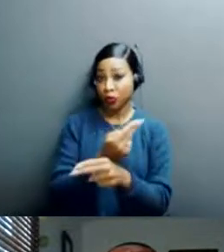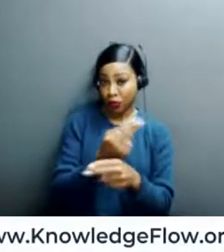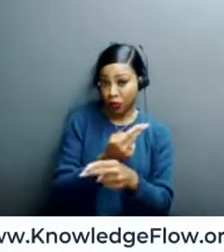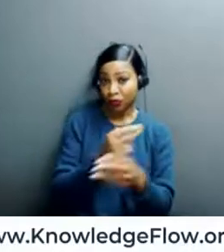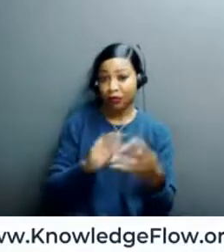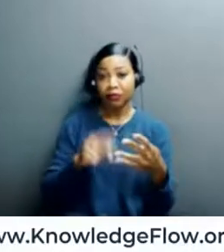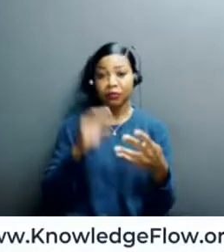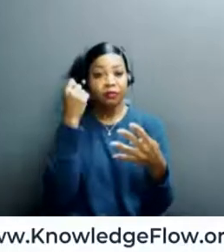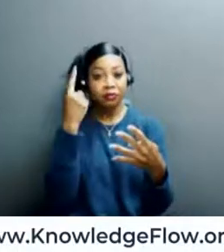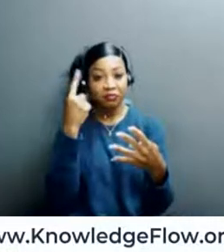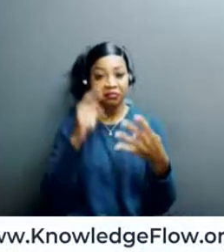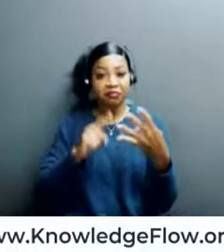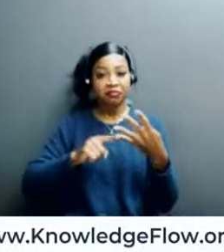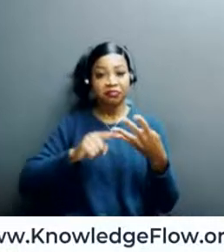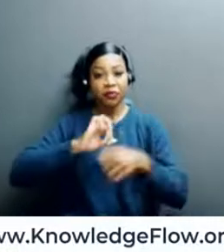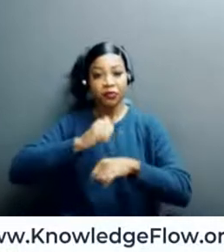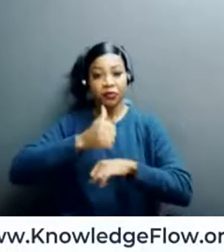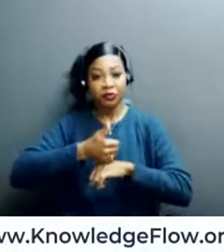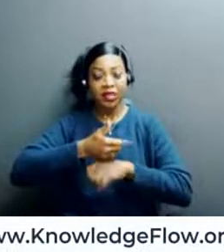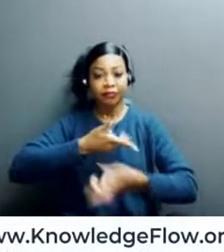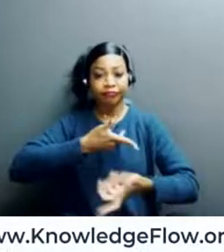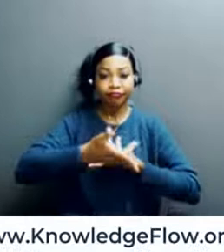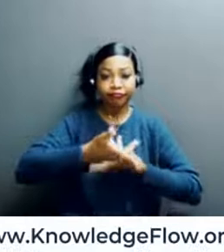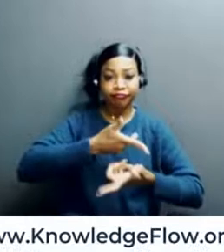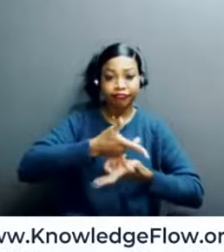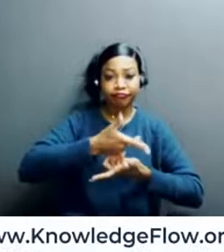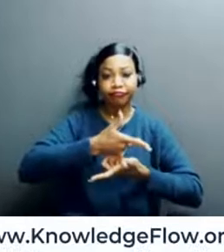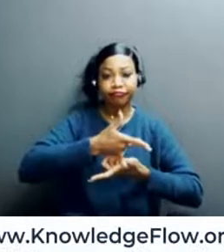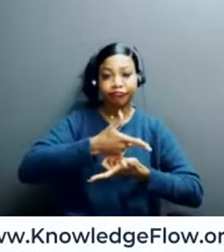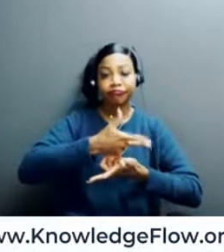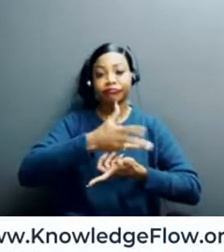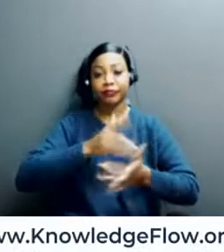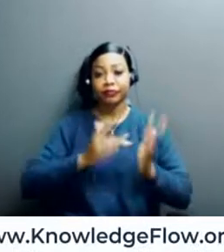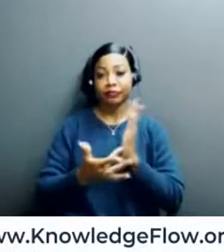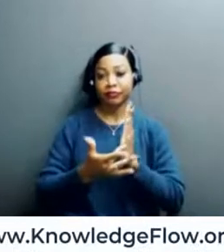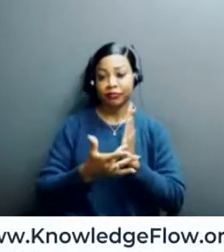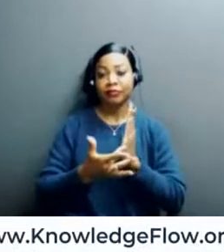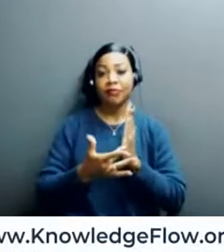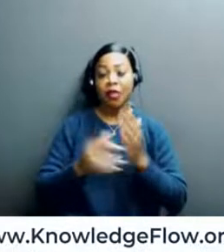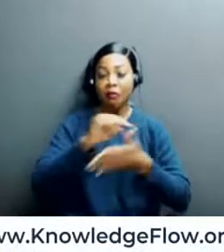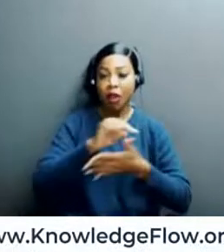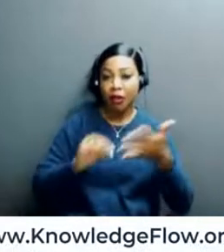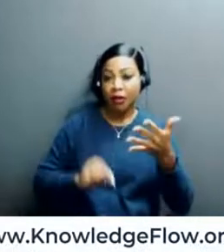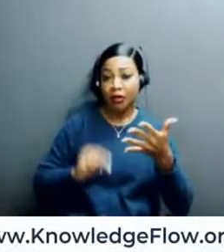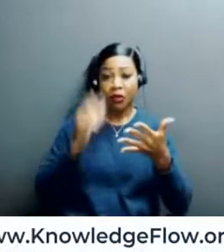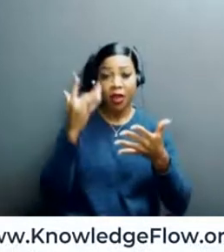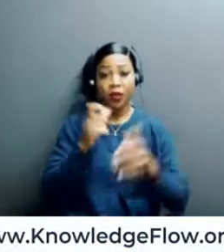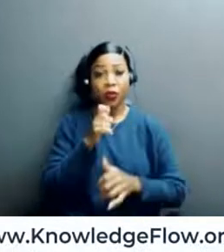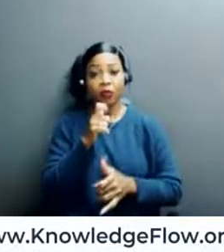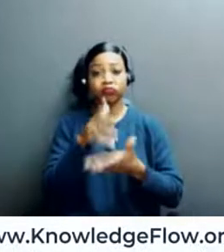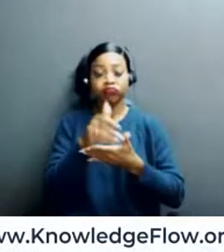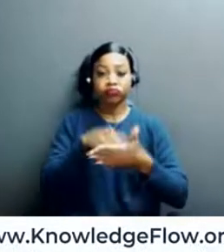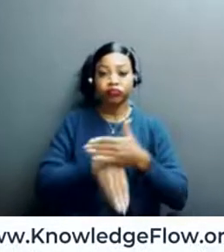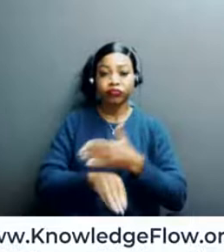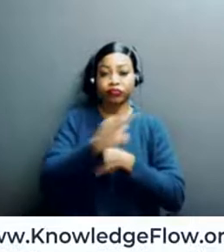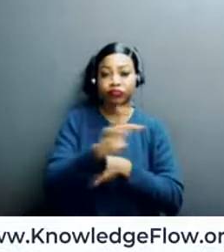understand, create and engage with technology. And all of this so that folks who are online can